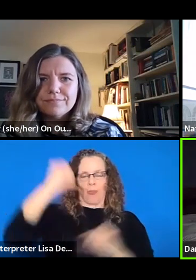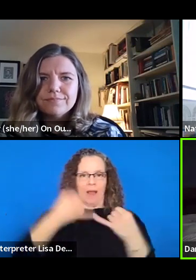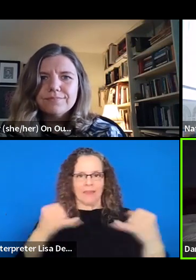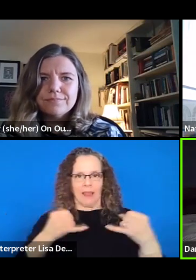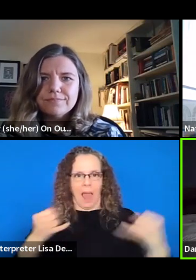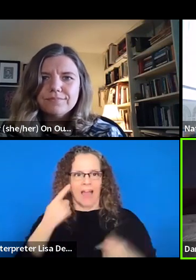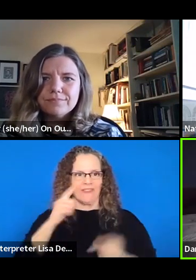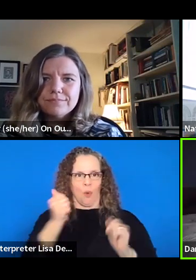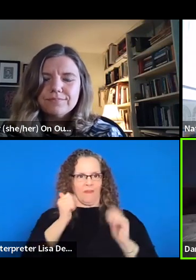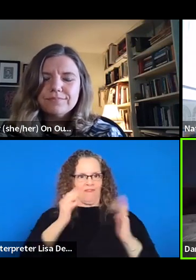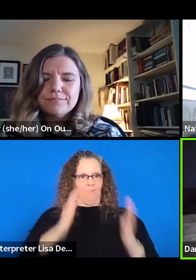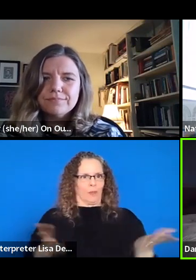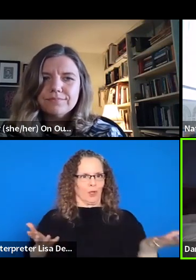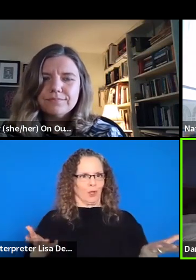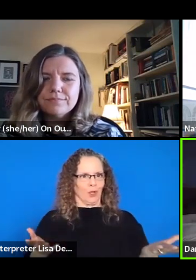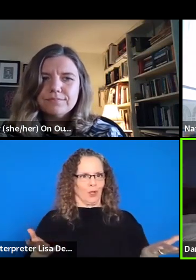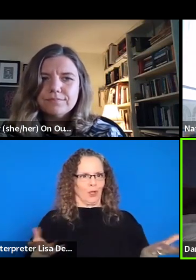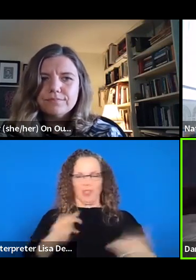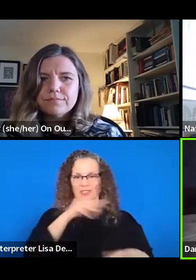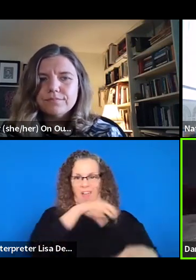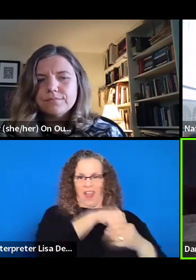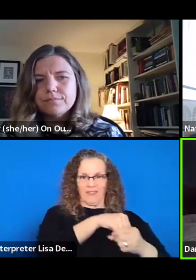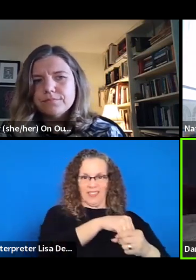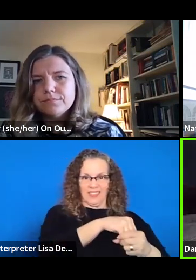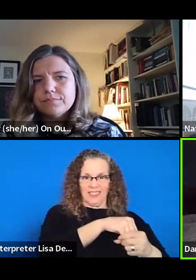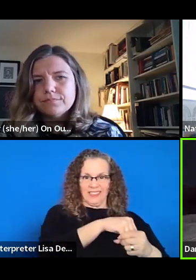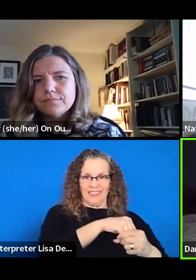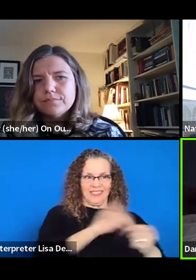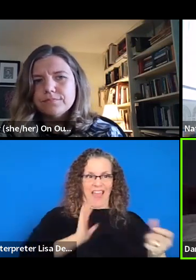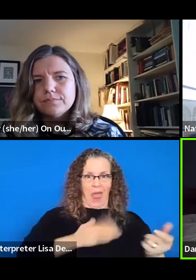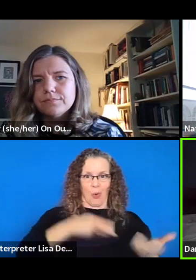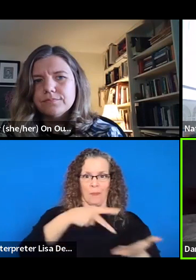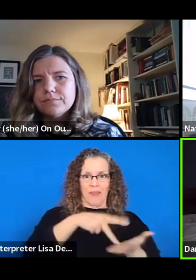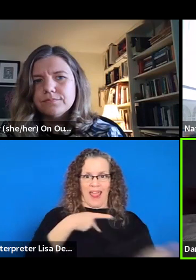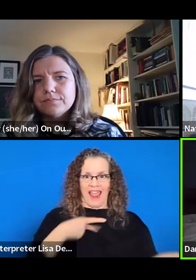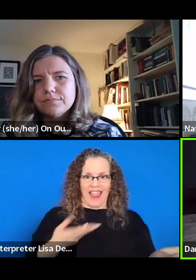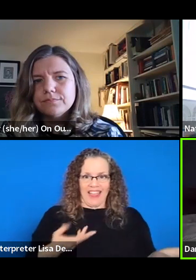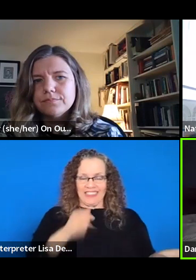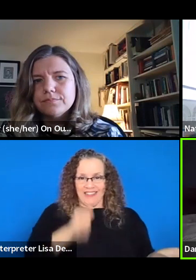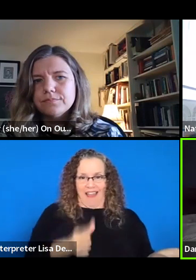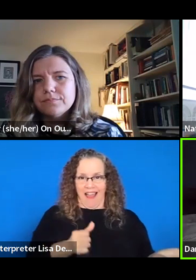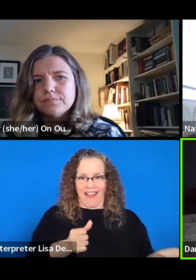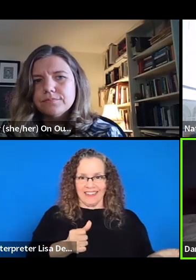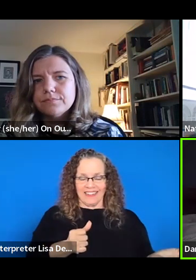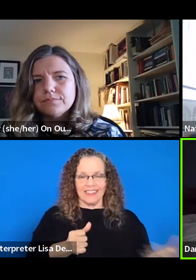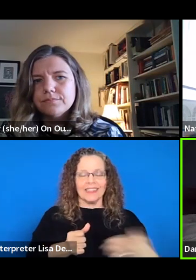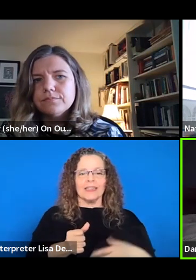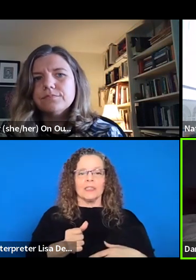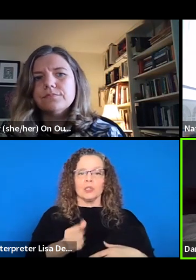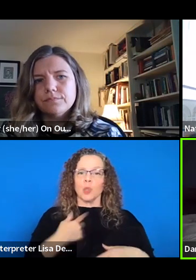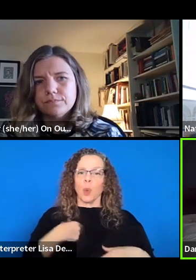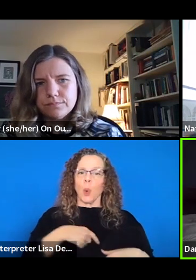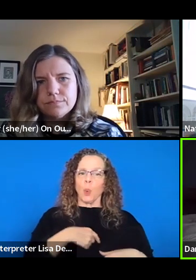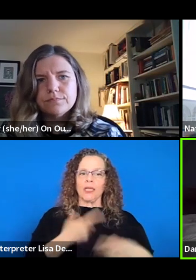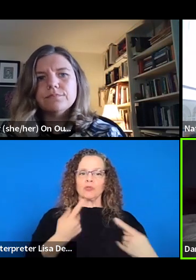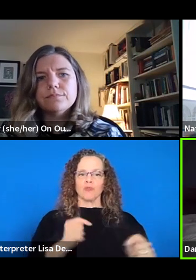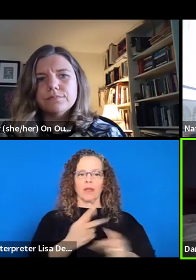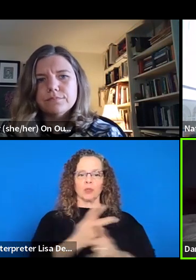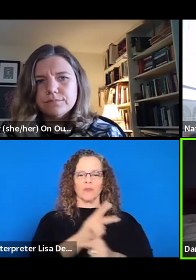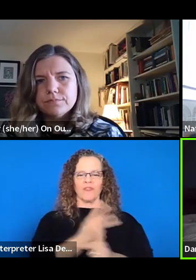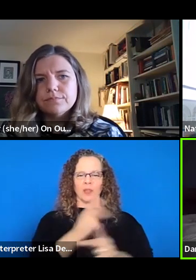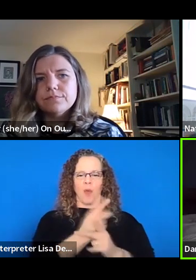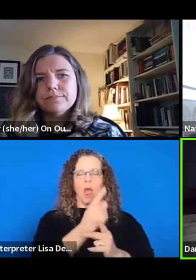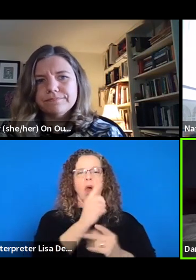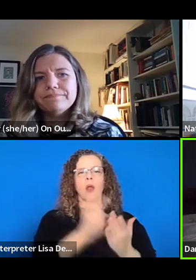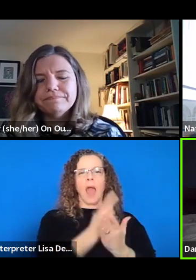the hourly of our contract. So we actually have, uh, oftentimes we try to prioritize when possible hourly wages for artistic staff, which